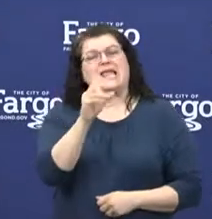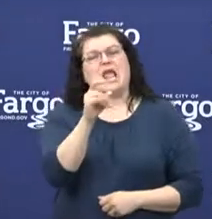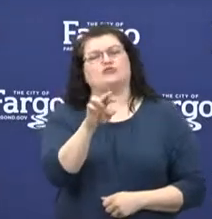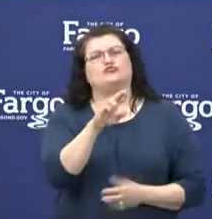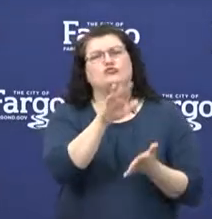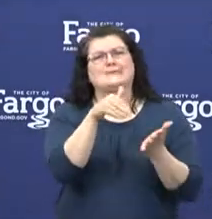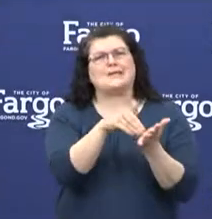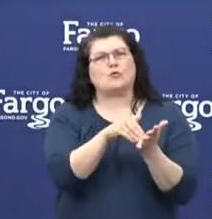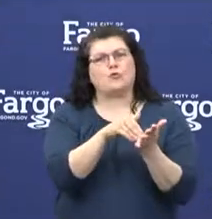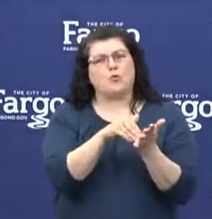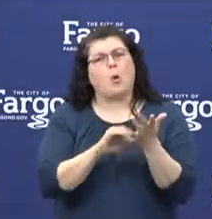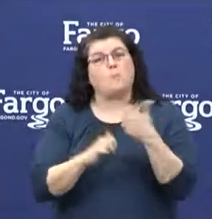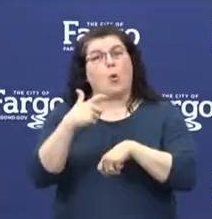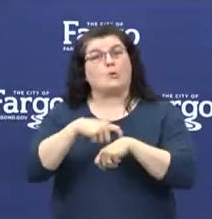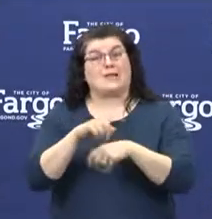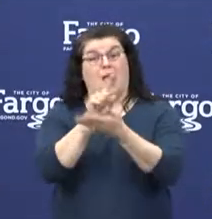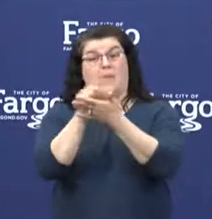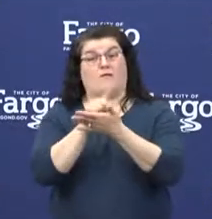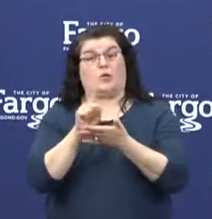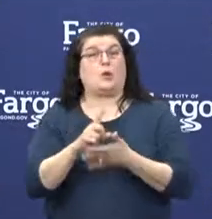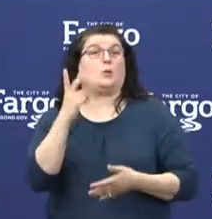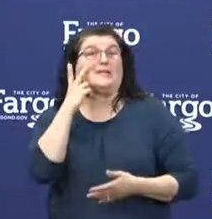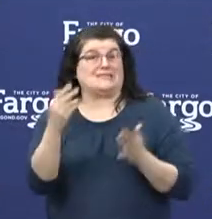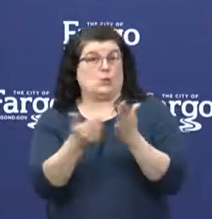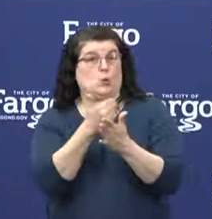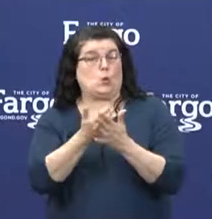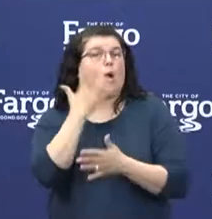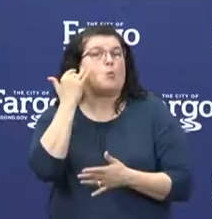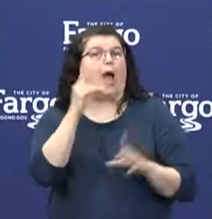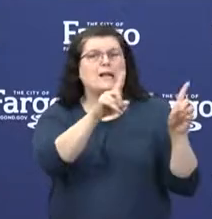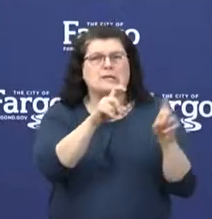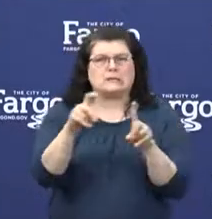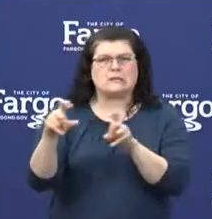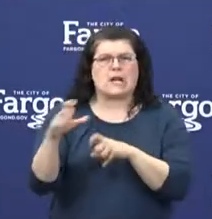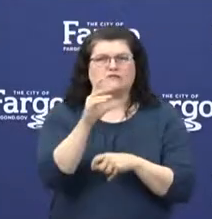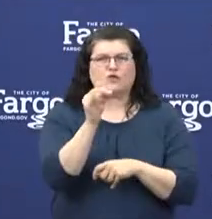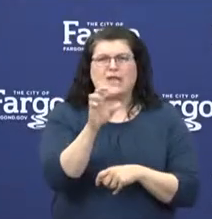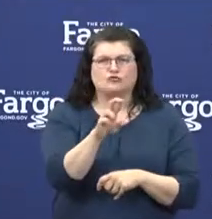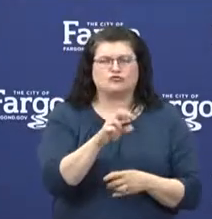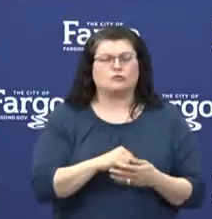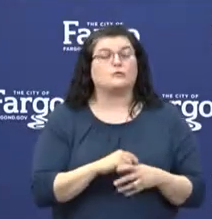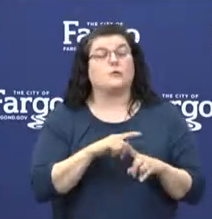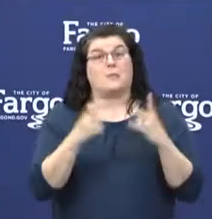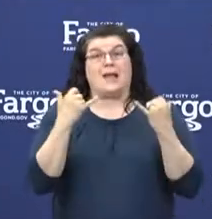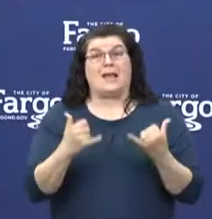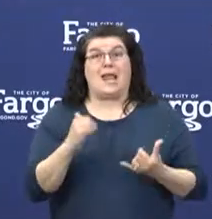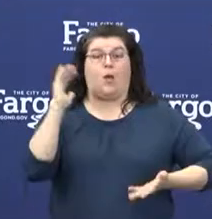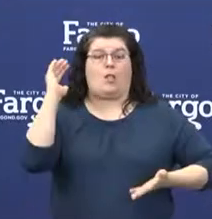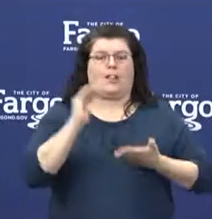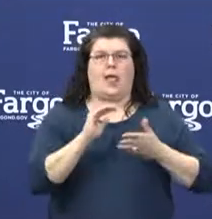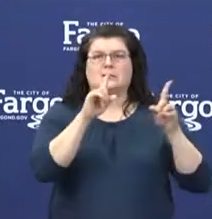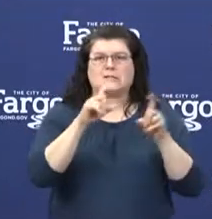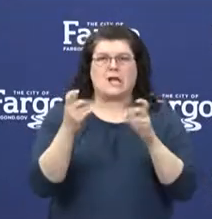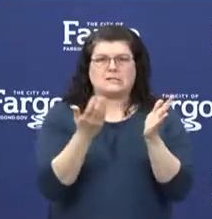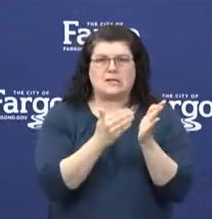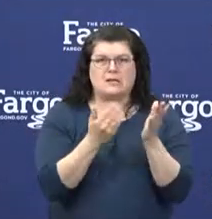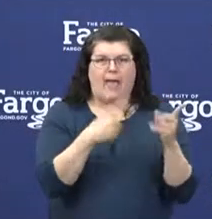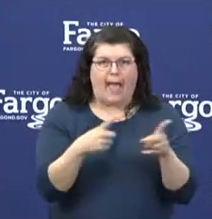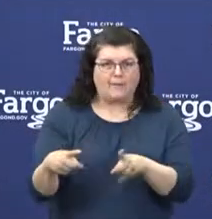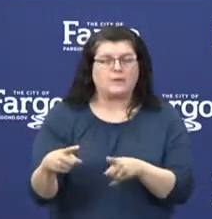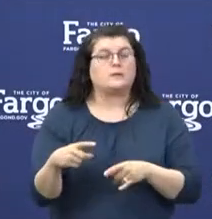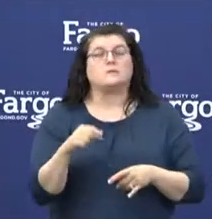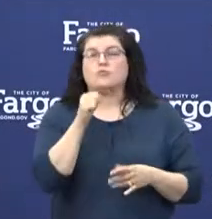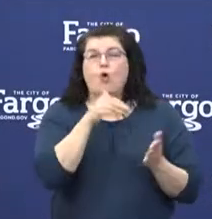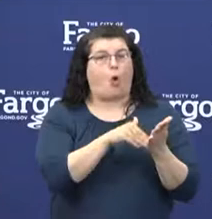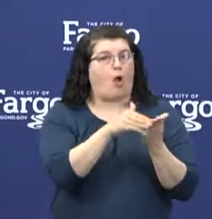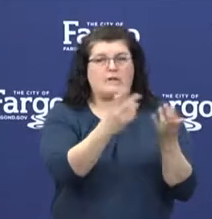cancer diagnosis each week because of screening efforts. But because these screening efforts have not been happening regularly, we are